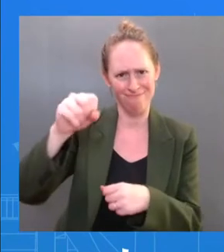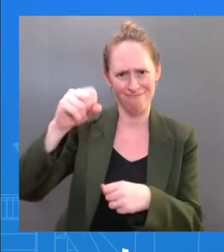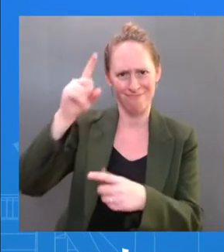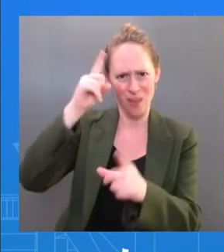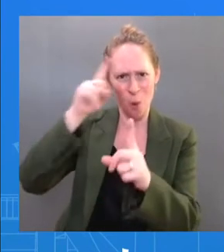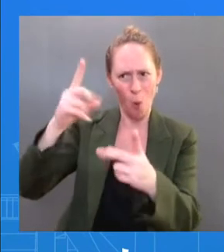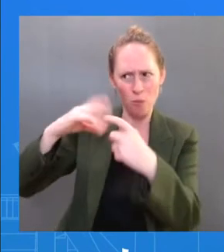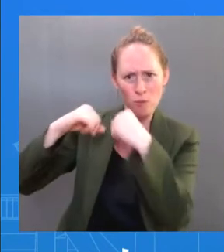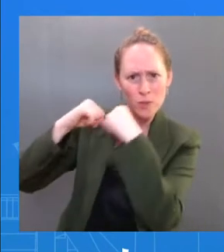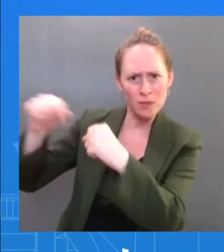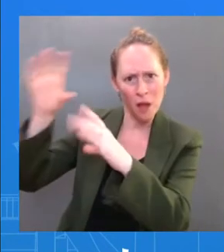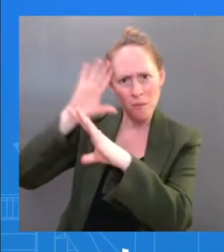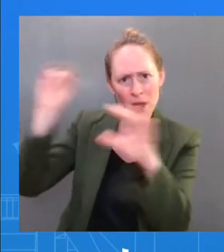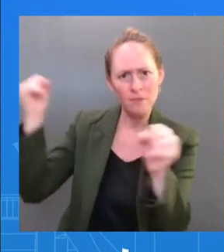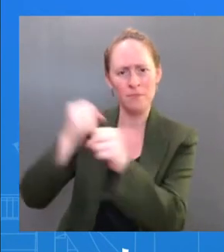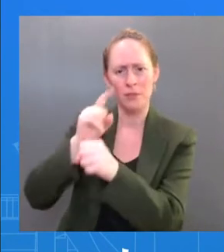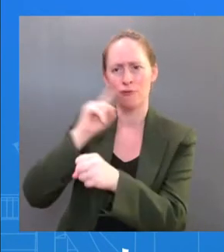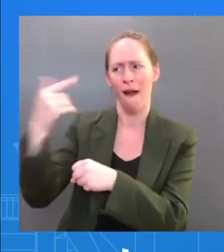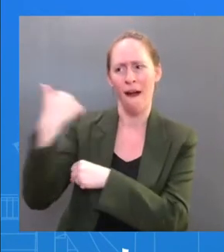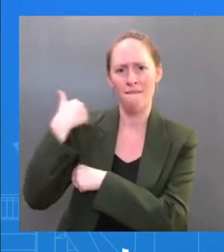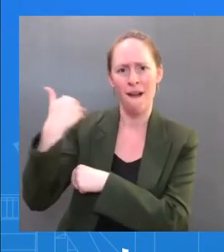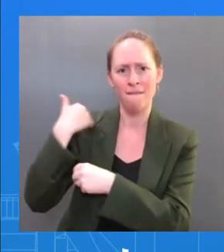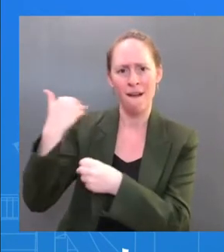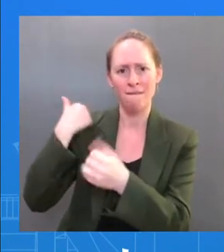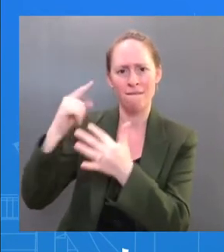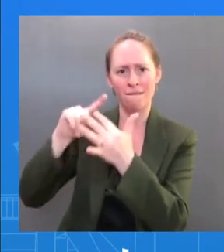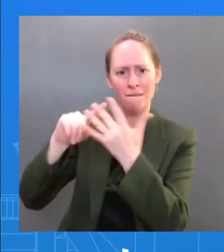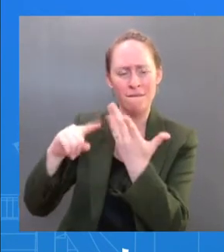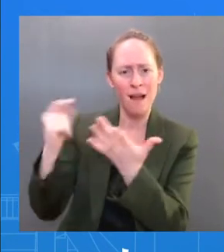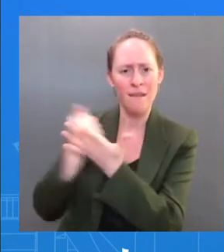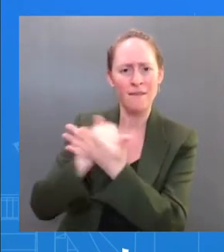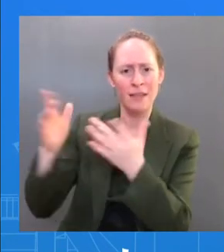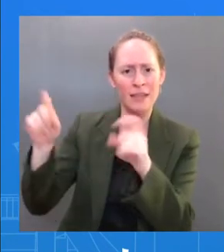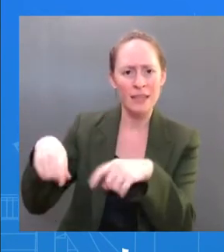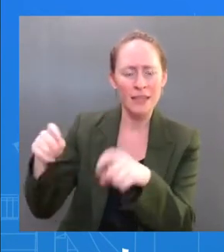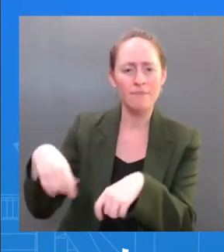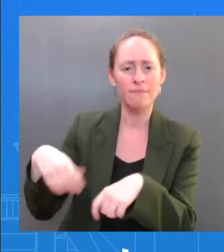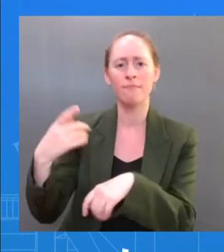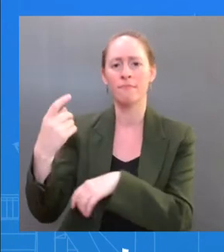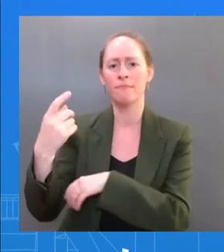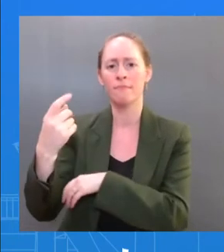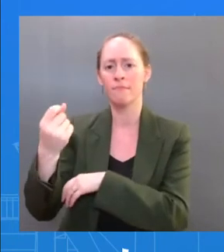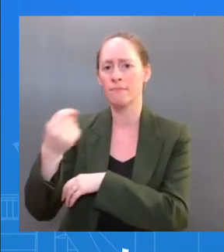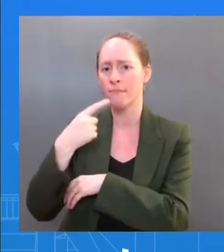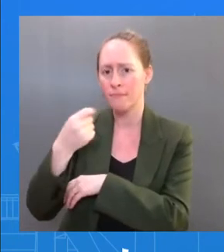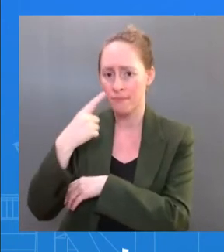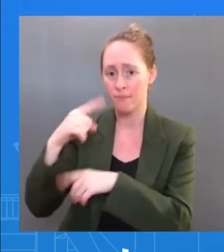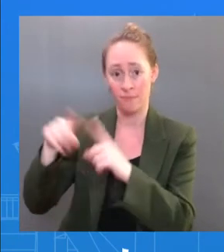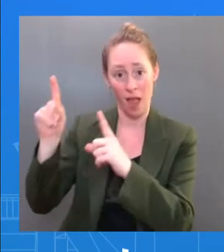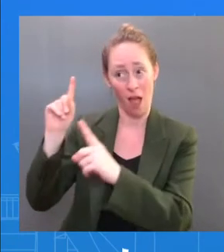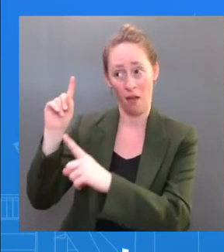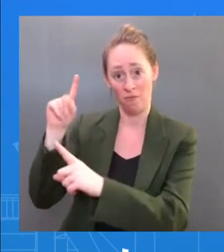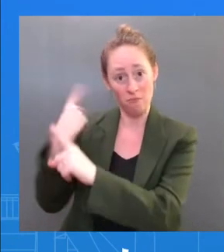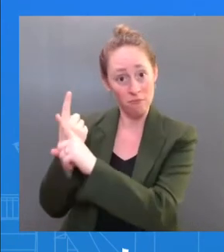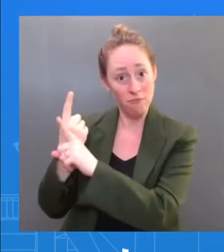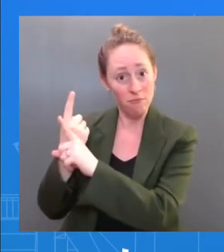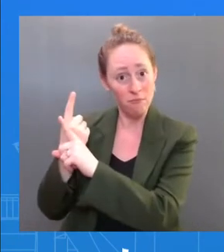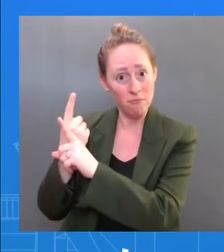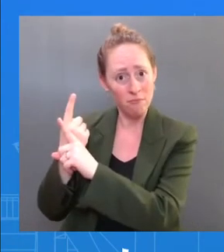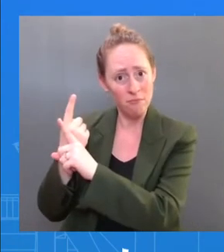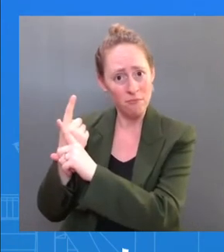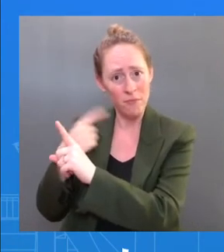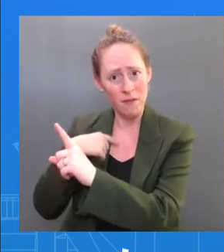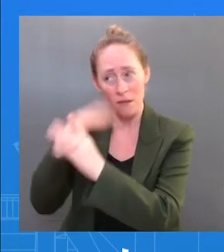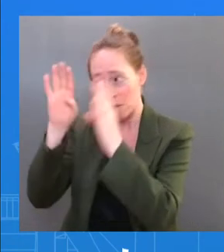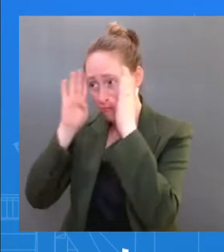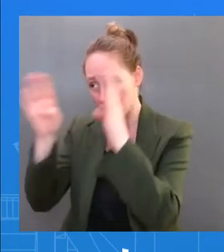treatments. We also have been working very, very hard to make sure every American has access to the same things, because